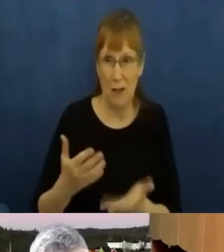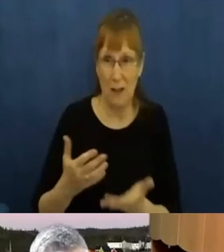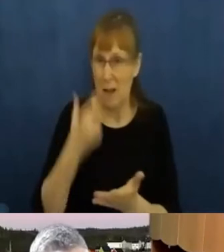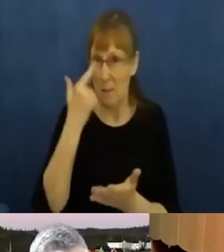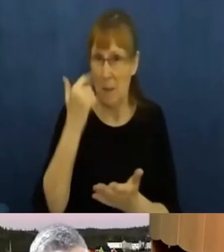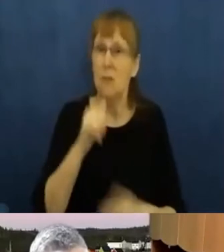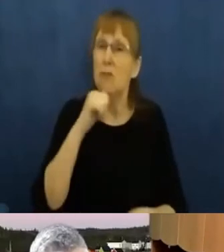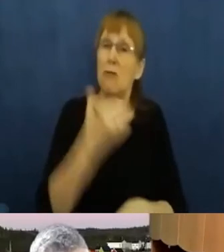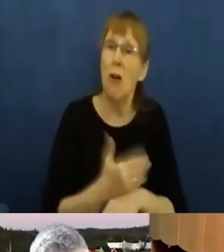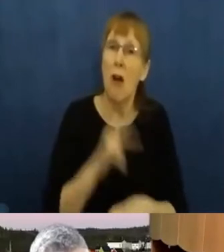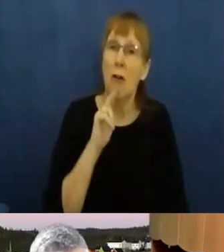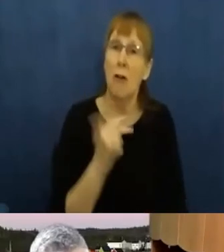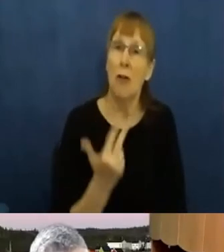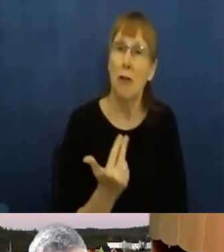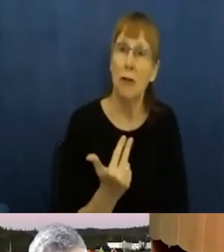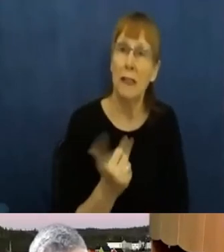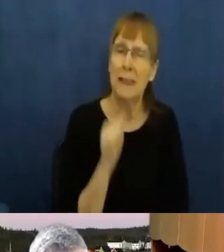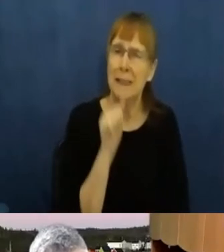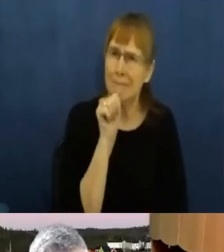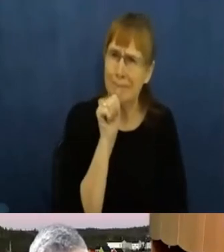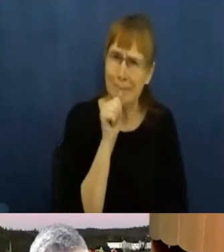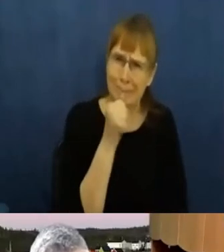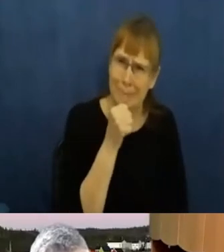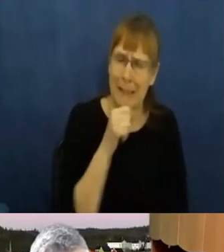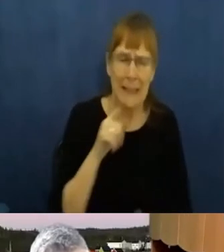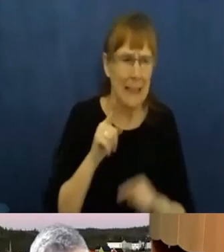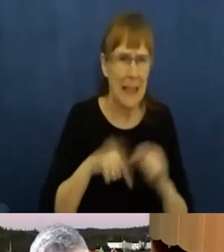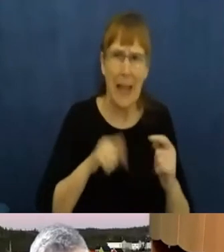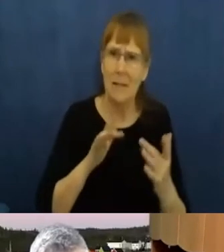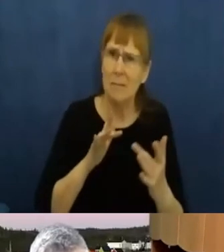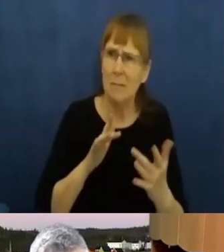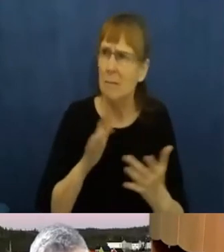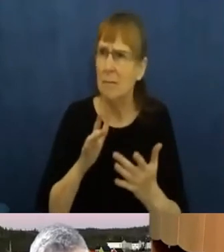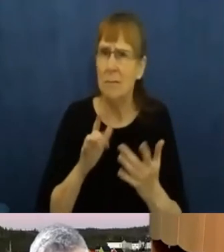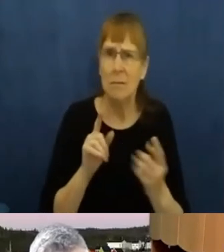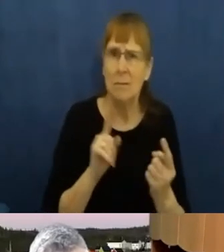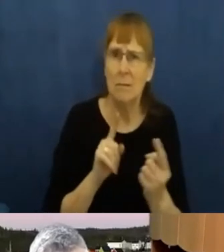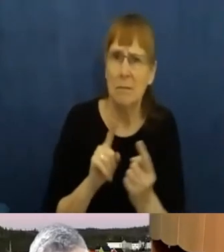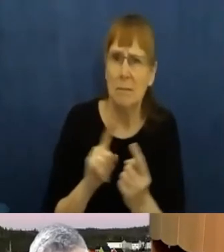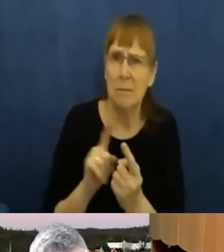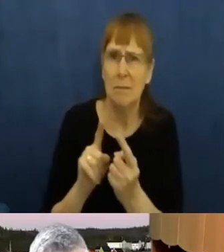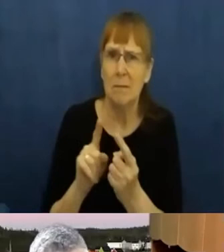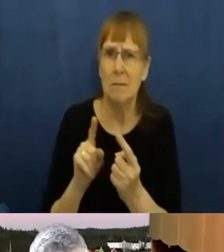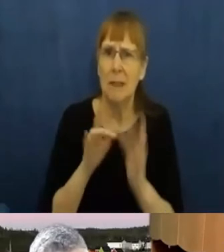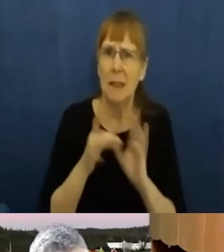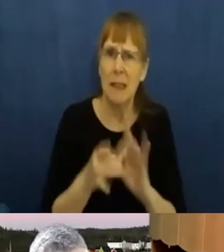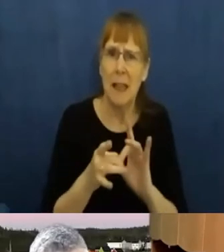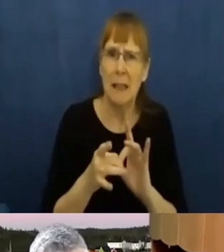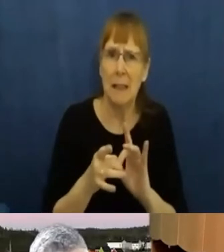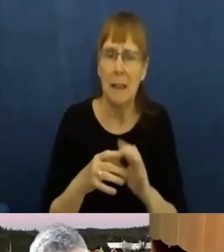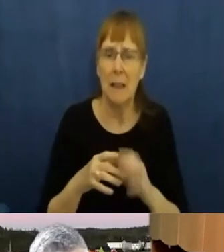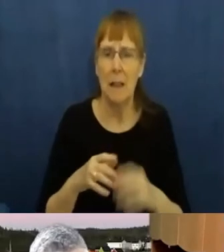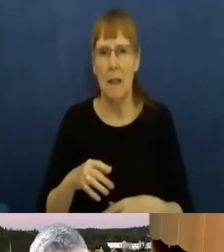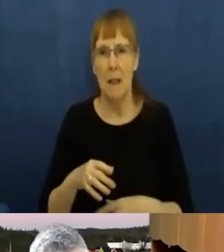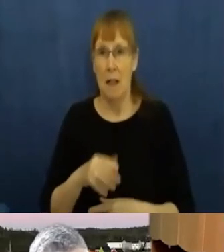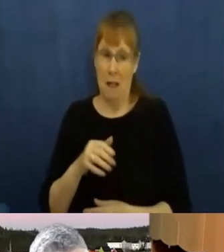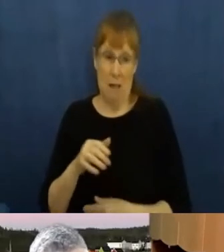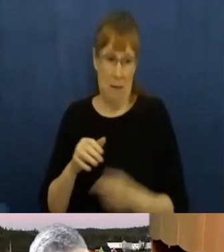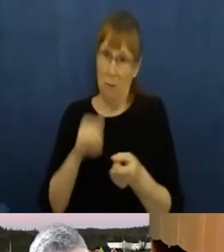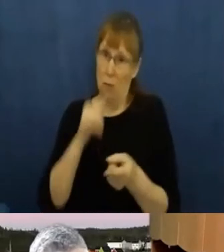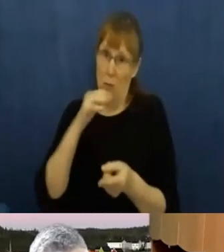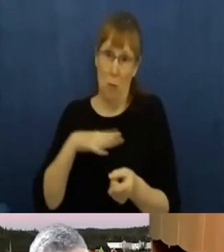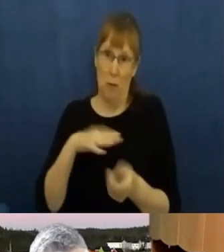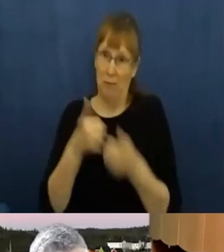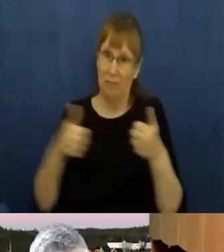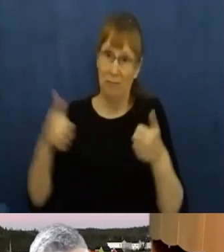being able to connect and even though and and she was in a position of authority. She was in